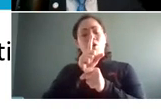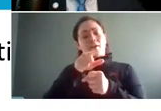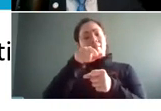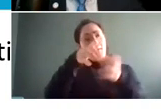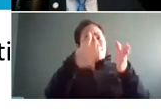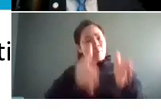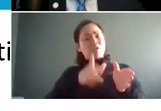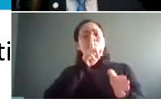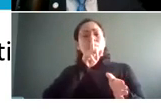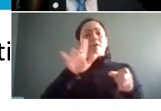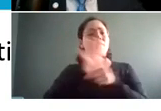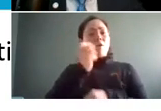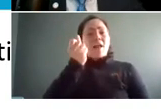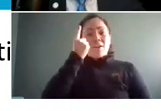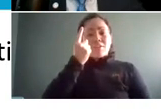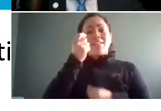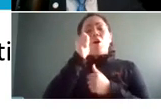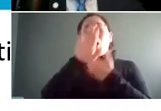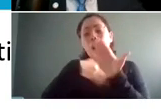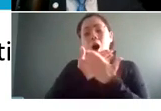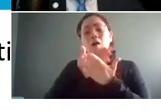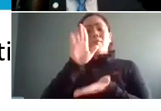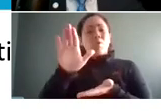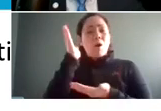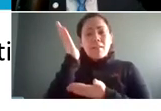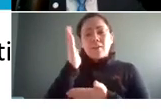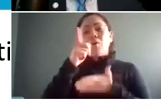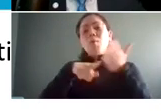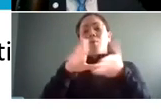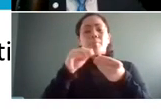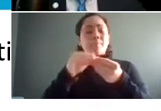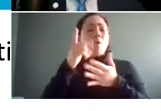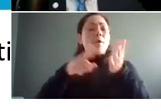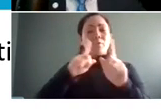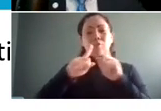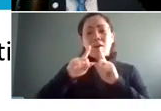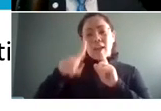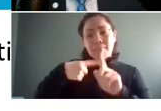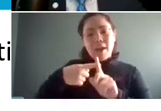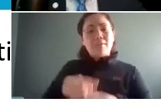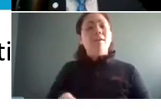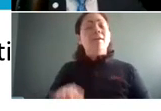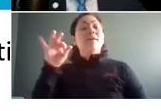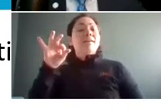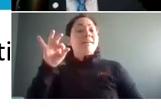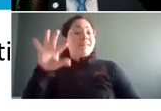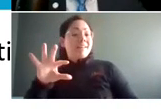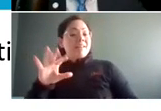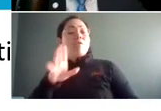any of the sensitive information that you're delivering to them another pro tip when we're thinking about compliance